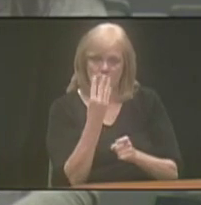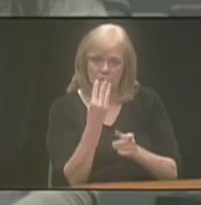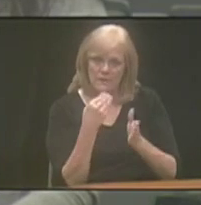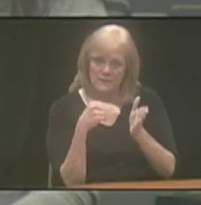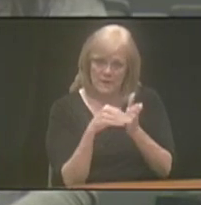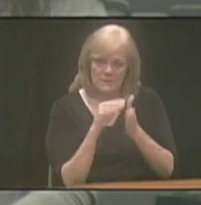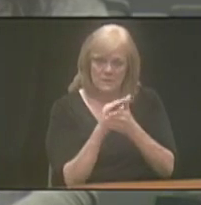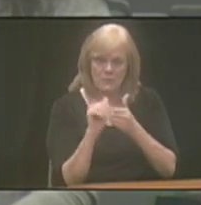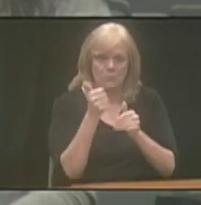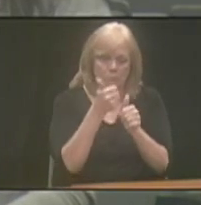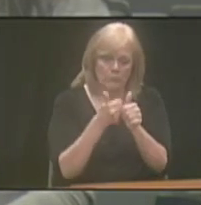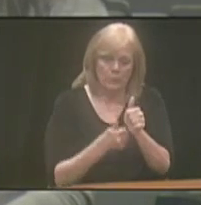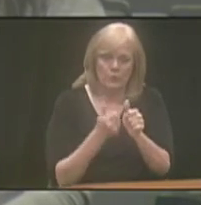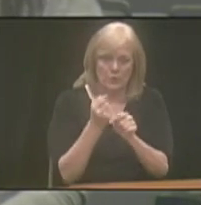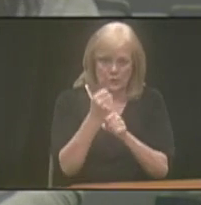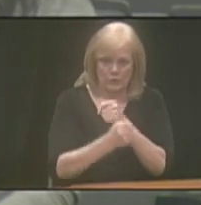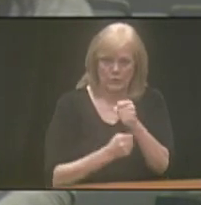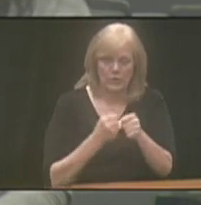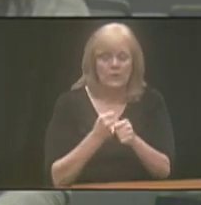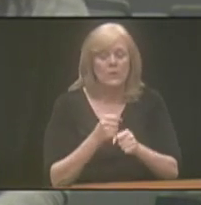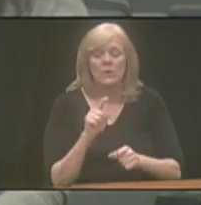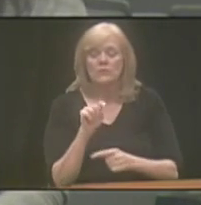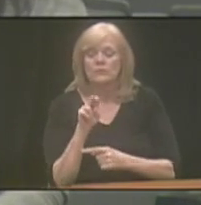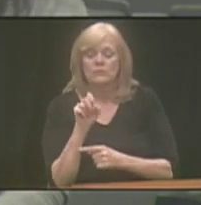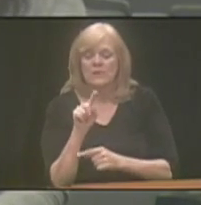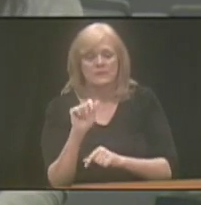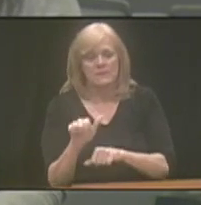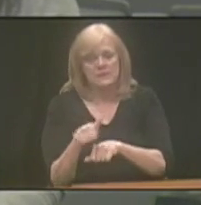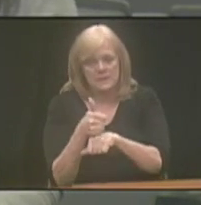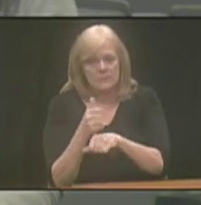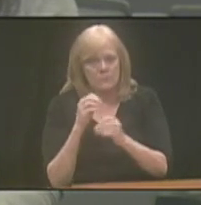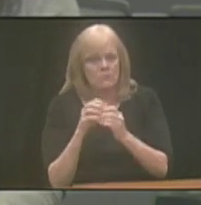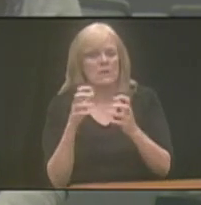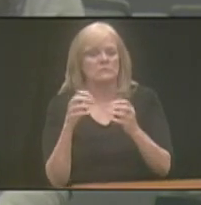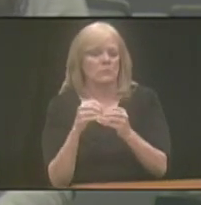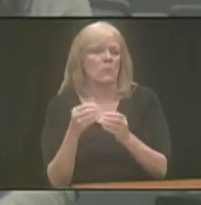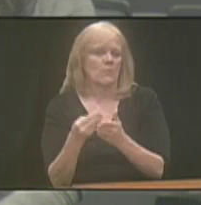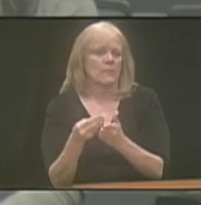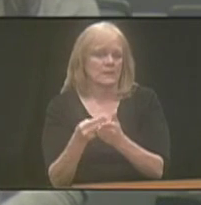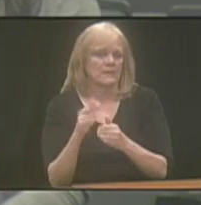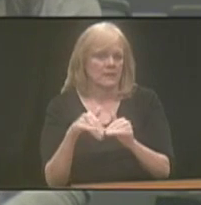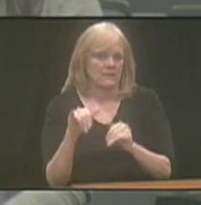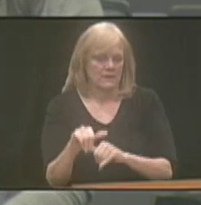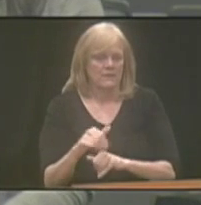,000 per calendar year. Whereas a trust can be set up for much more than that.